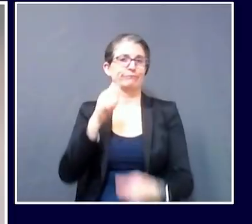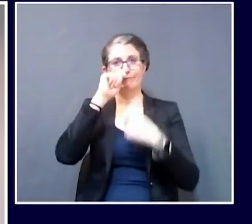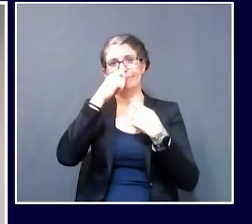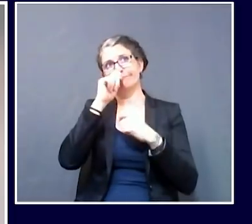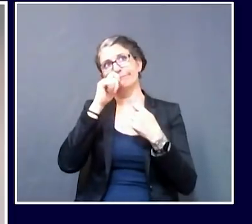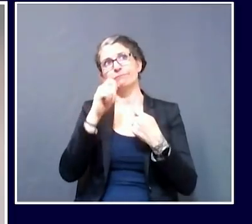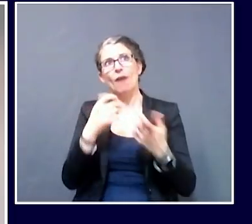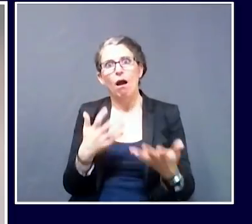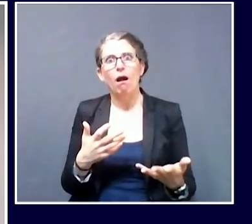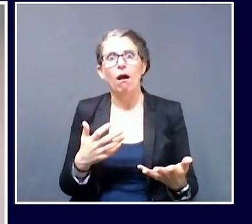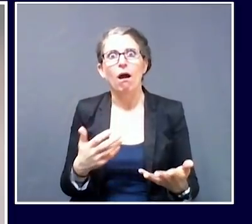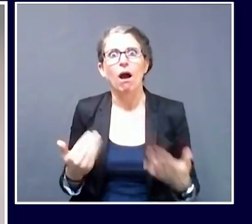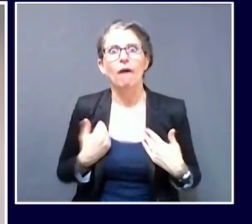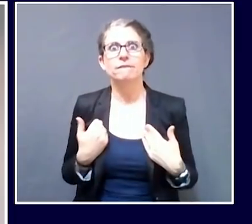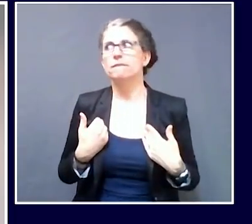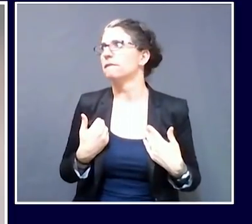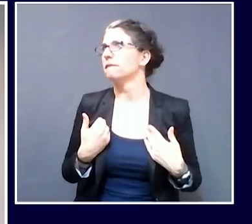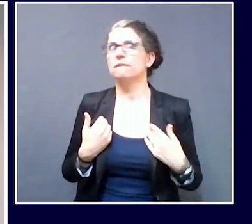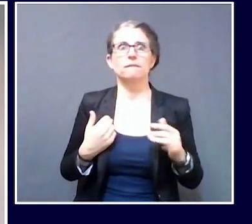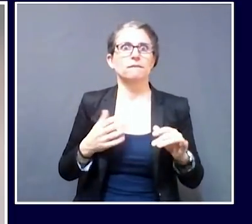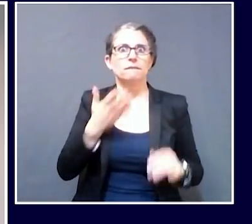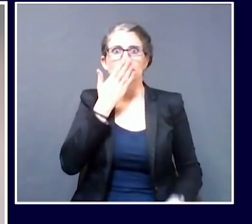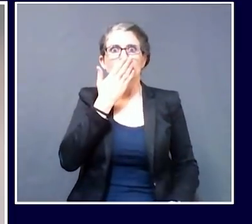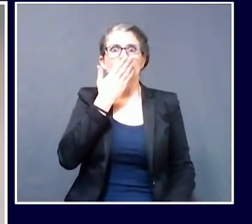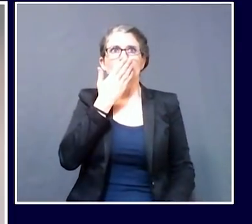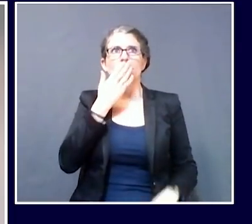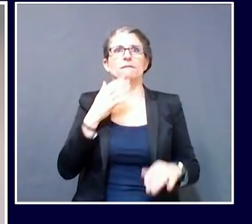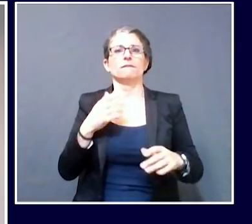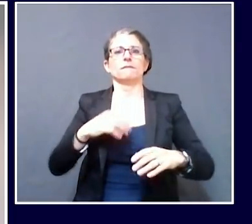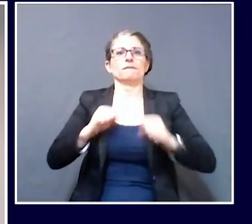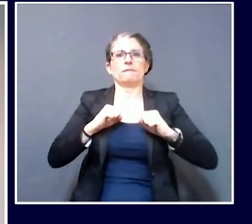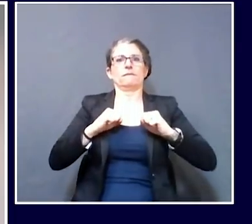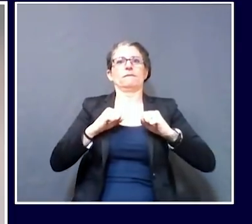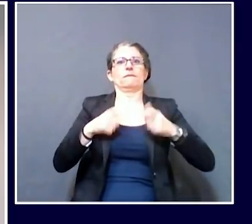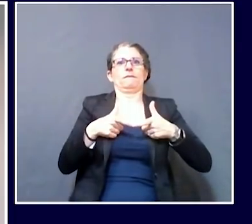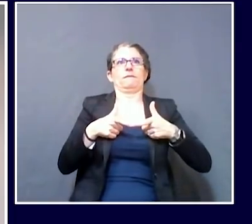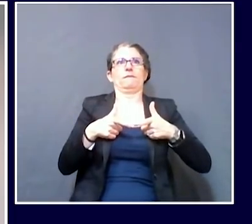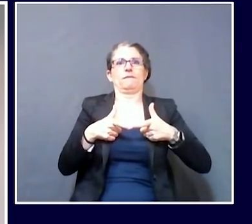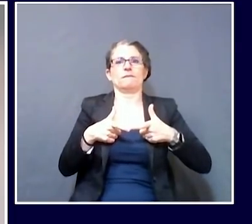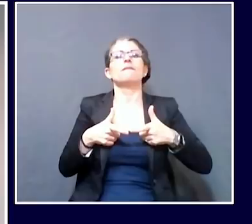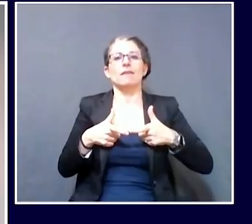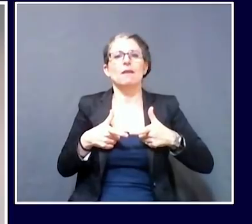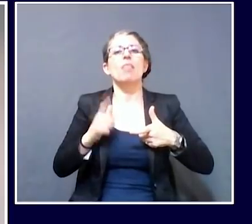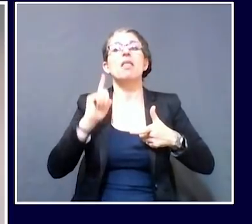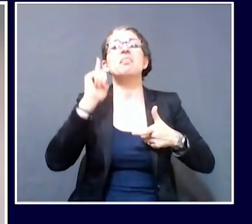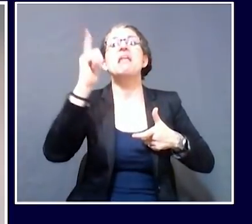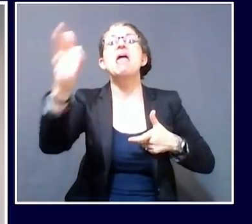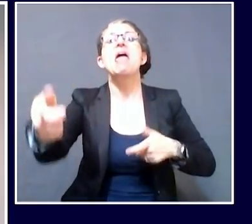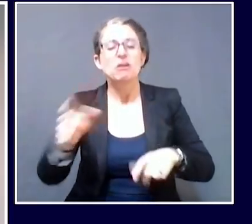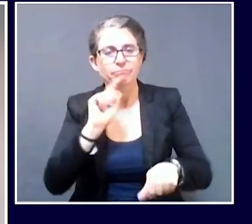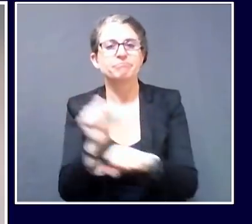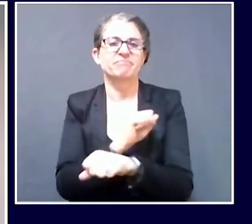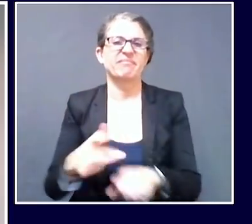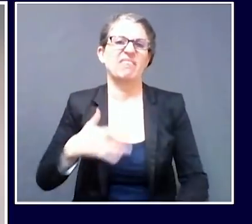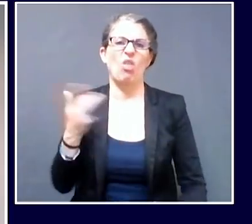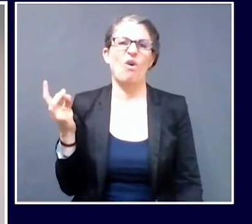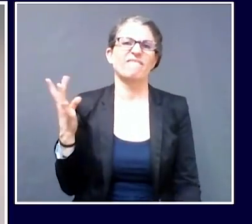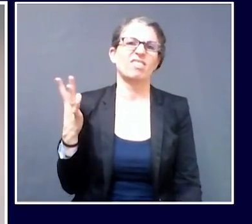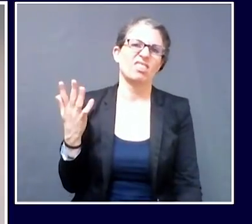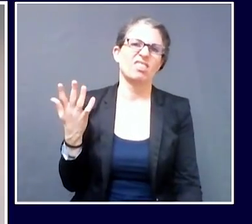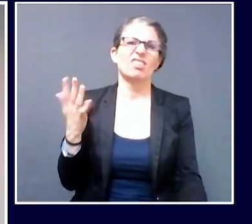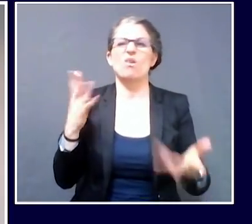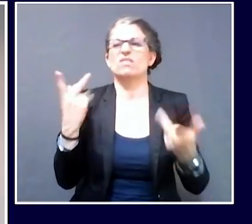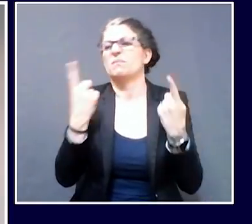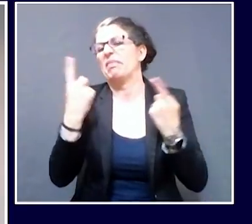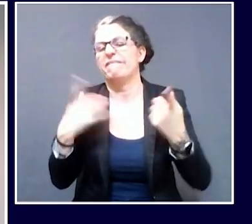really does depend on when in the course of their illness, they get tested. What we also know to be true about COVID